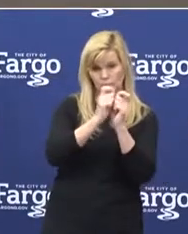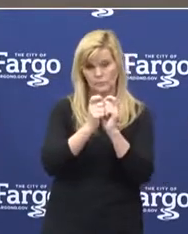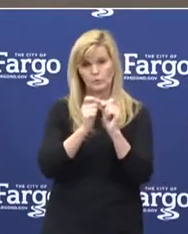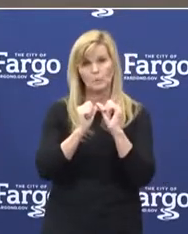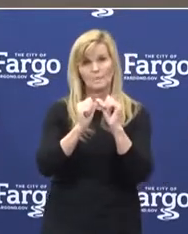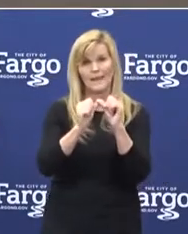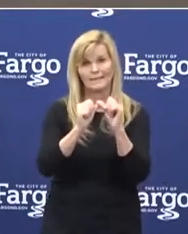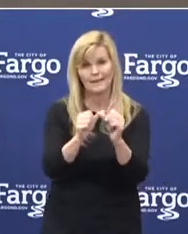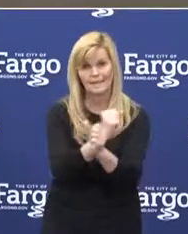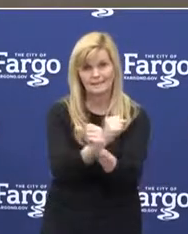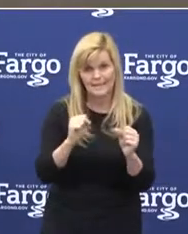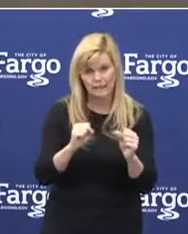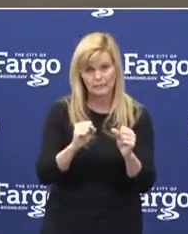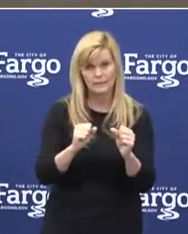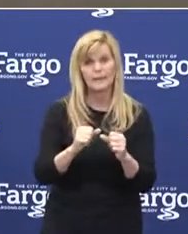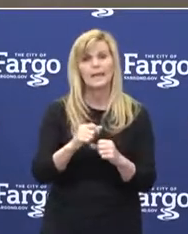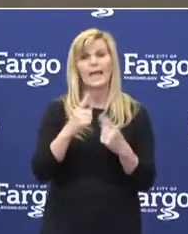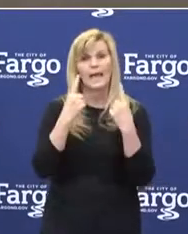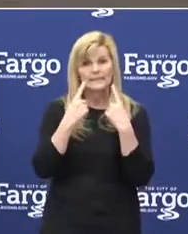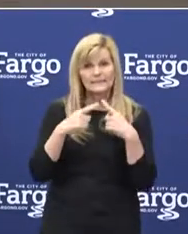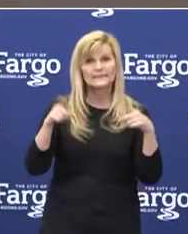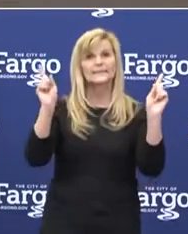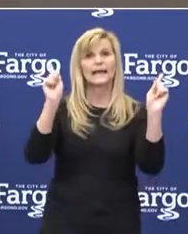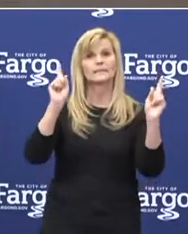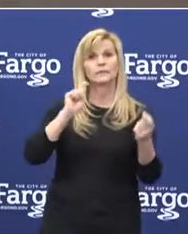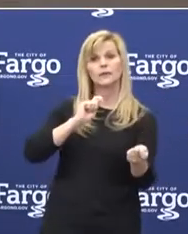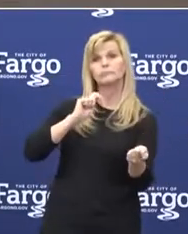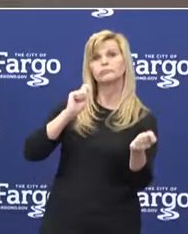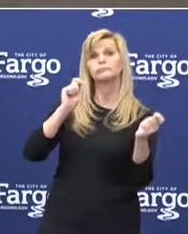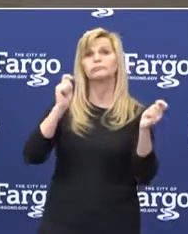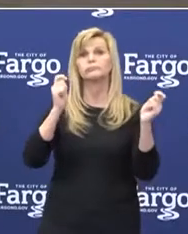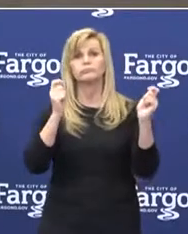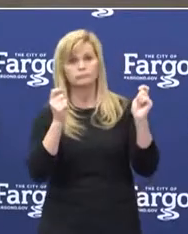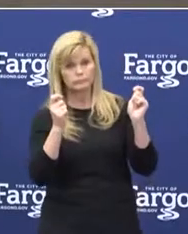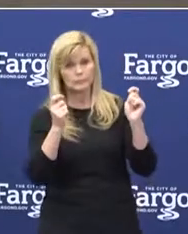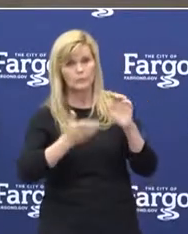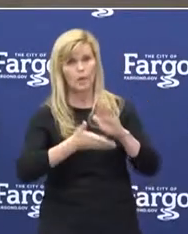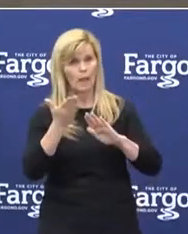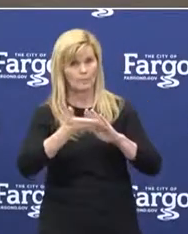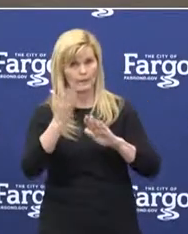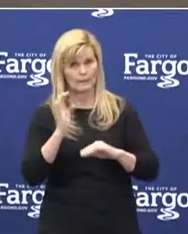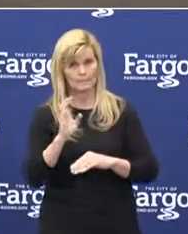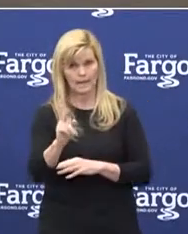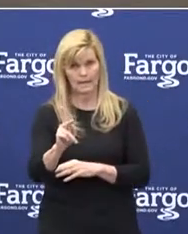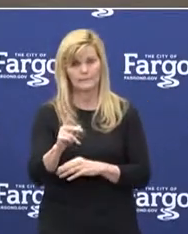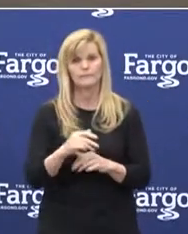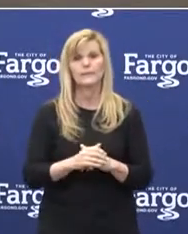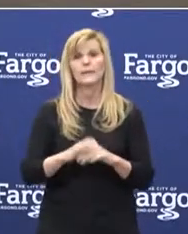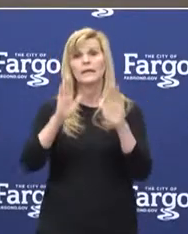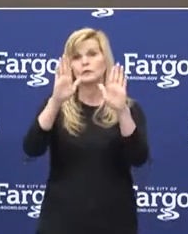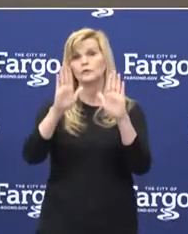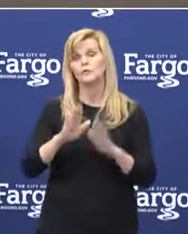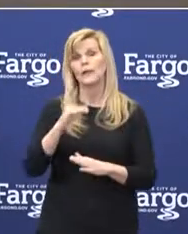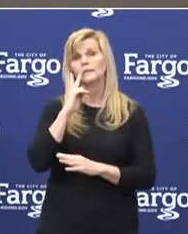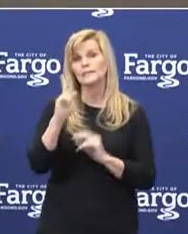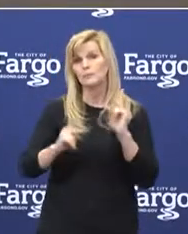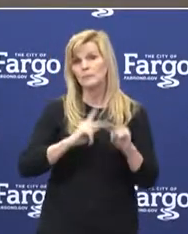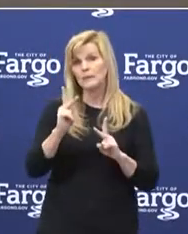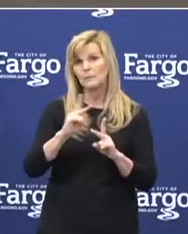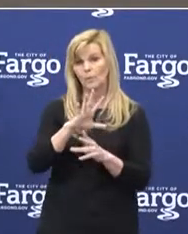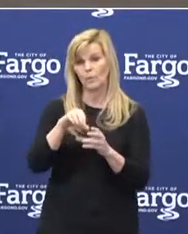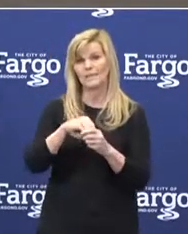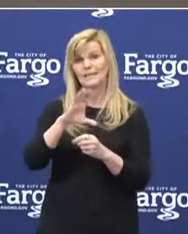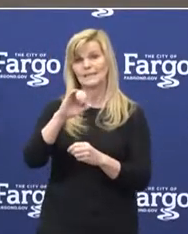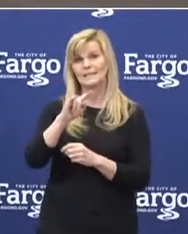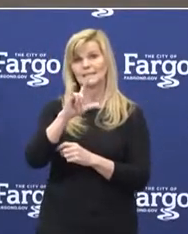and successfully reintegrate the public into our operations. It's great to see residents inside City Hall